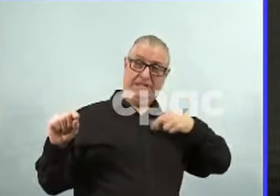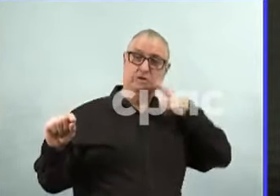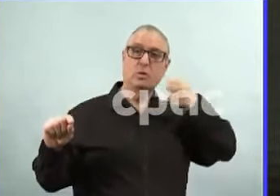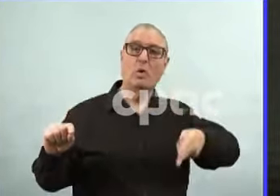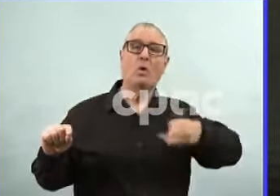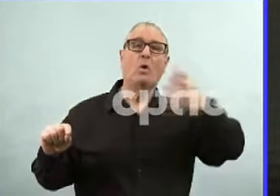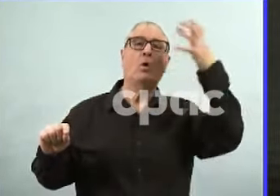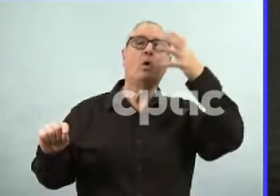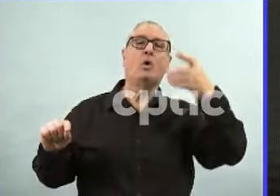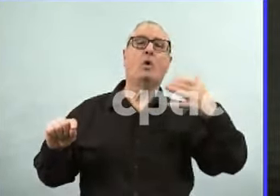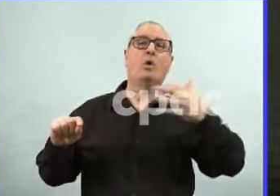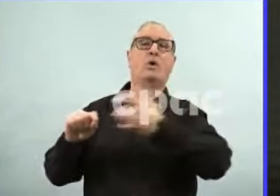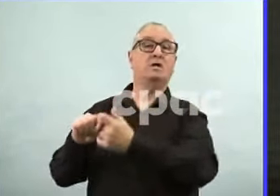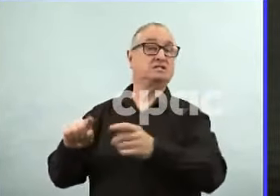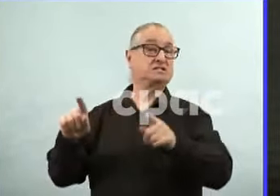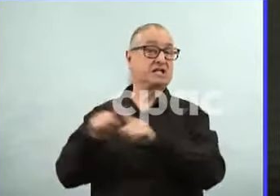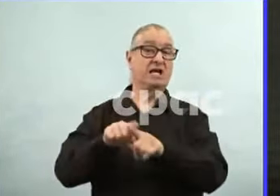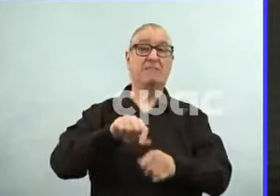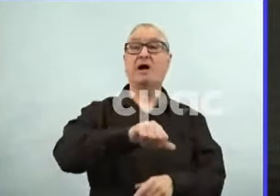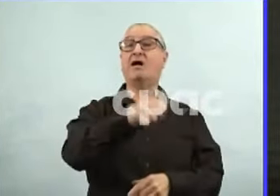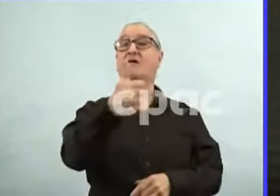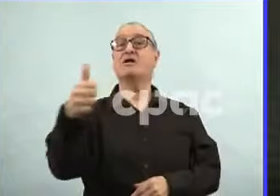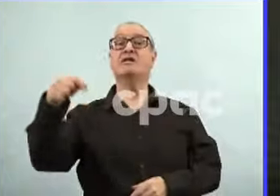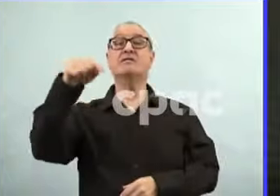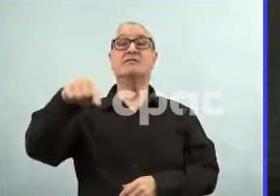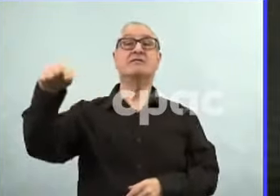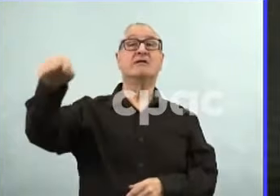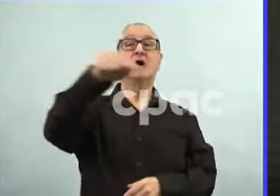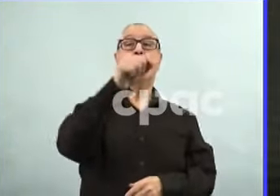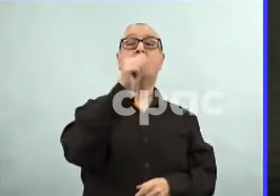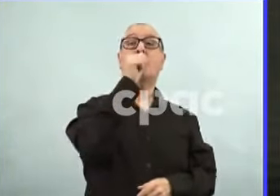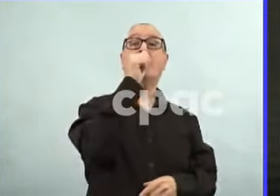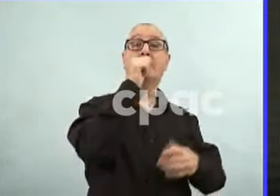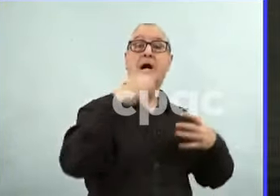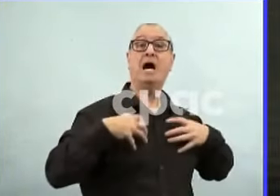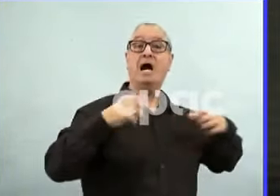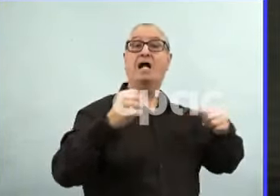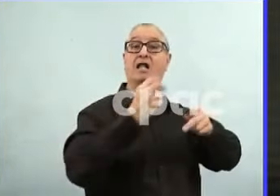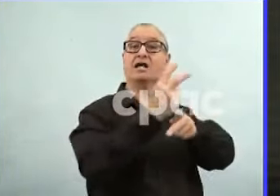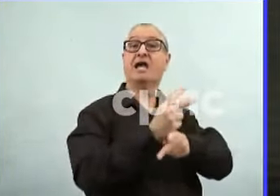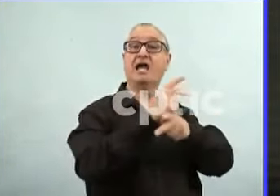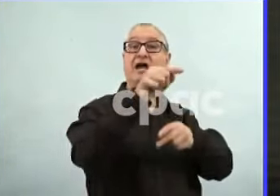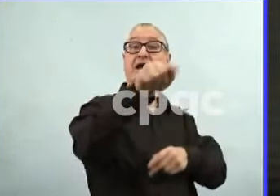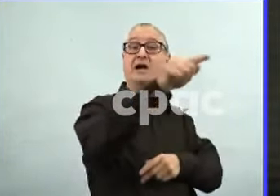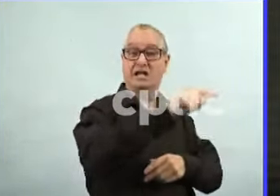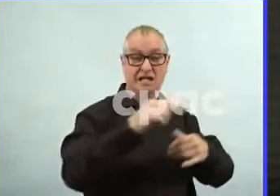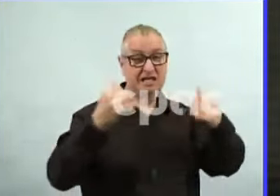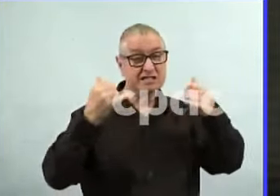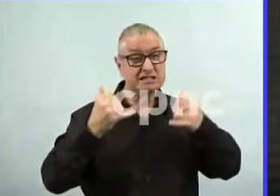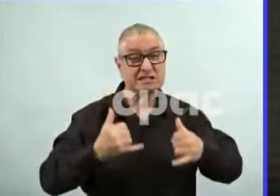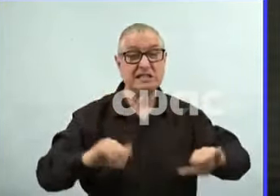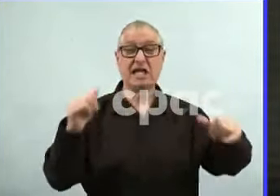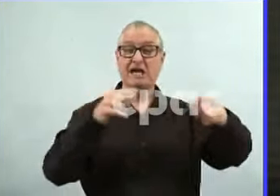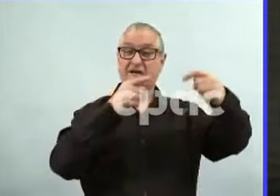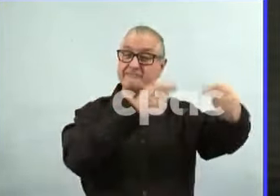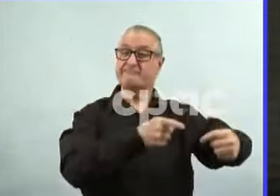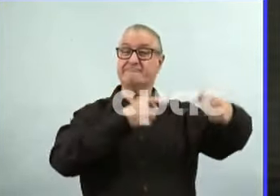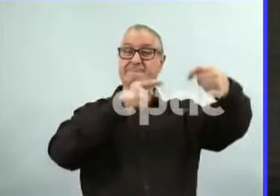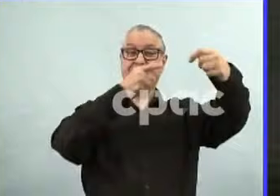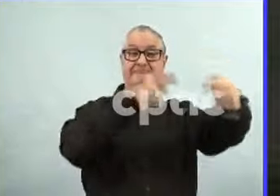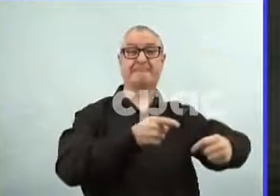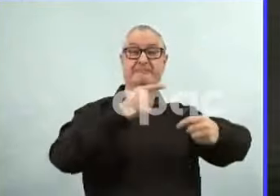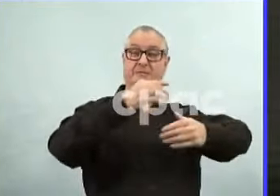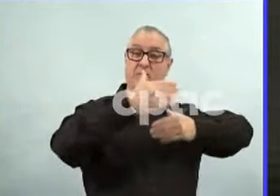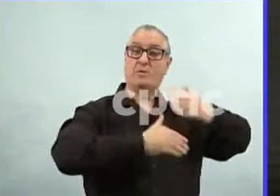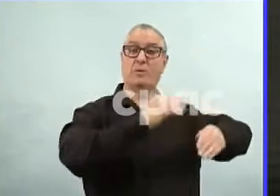ten times their hour acute care capacity, they felt strained. And they still had to put in some of these other measures as well. So ten times our capacity and they